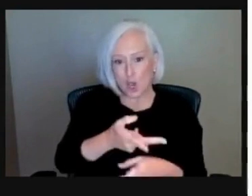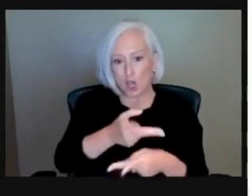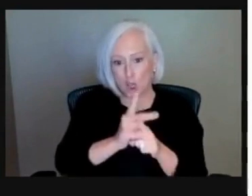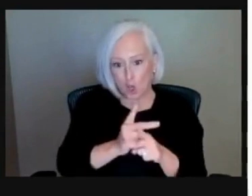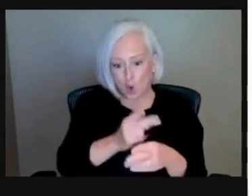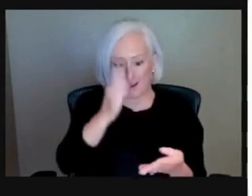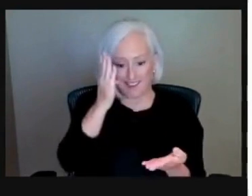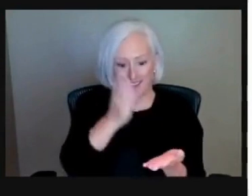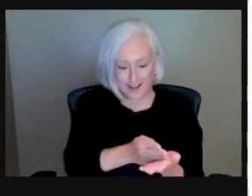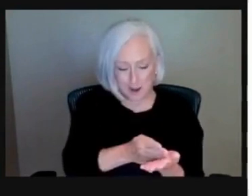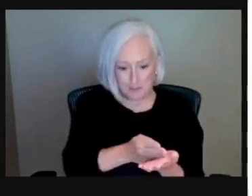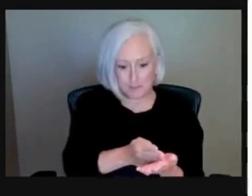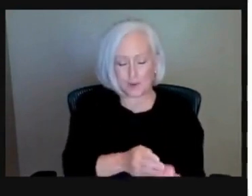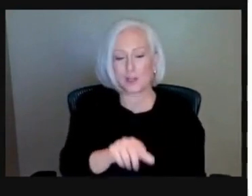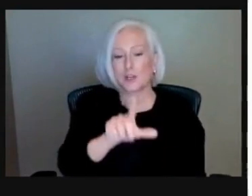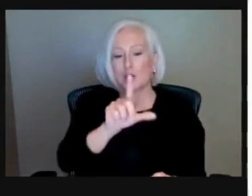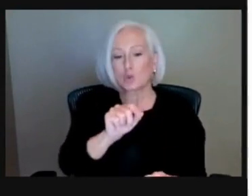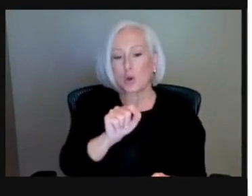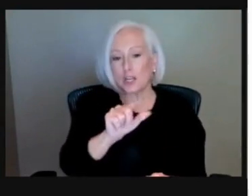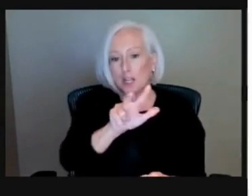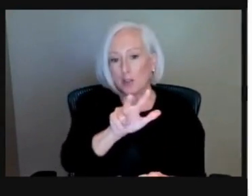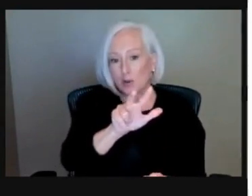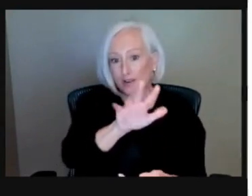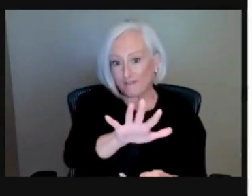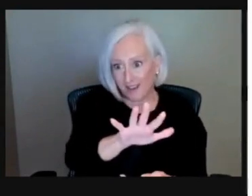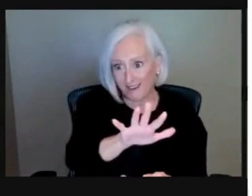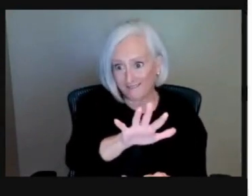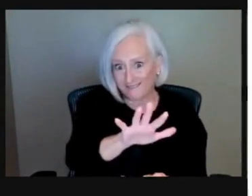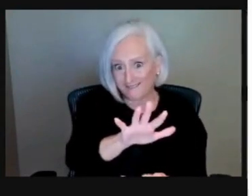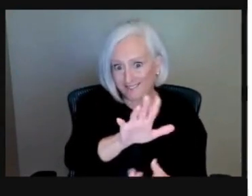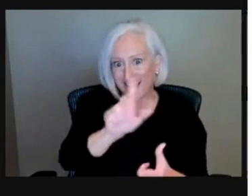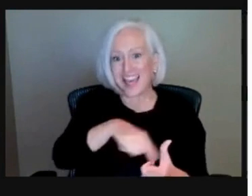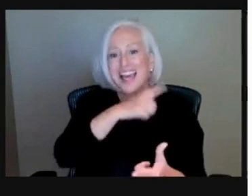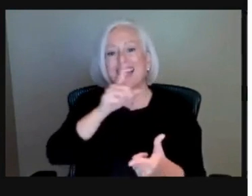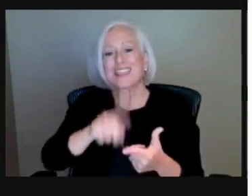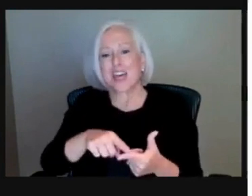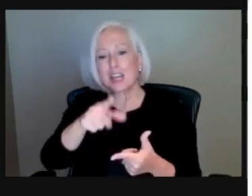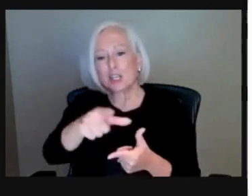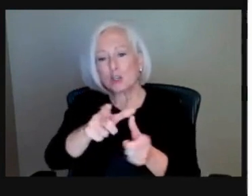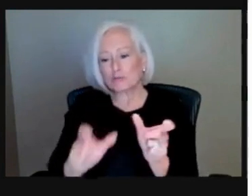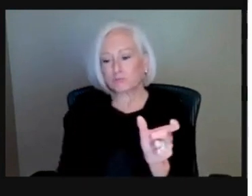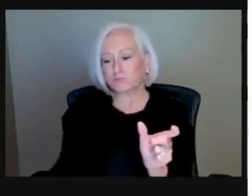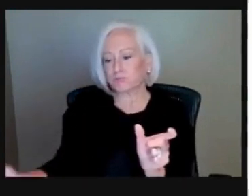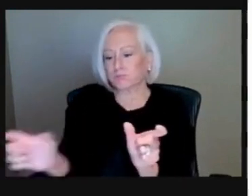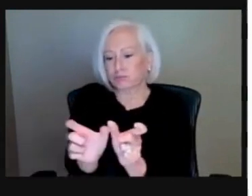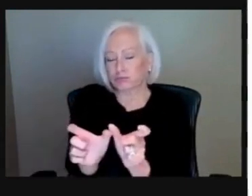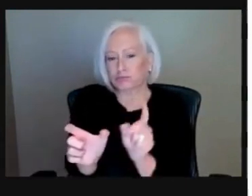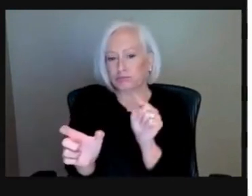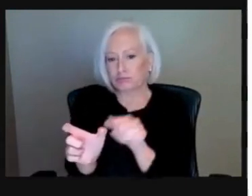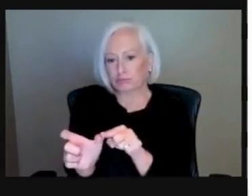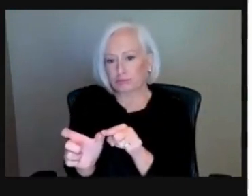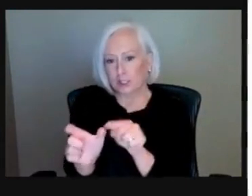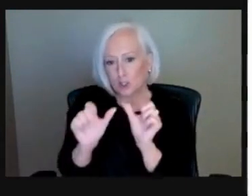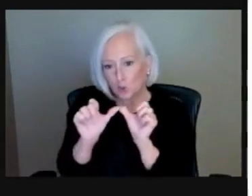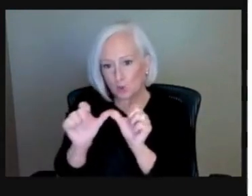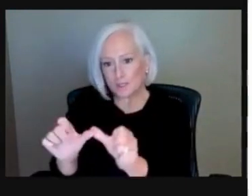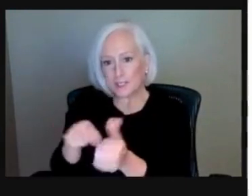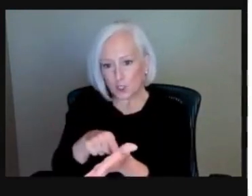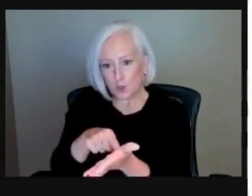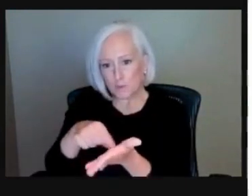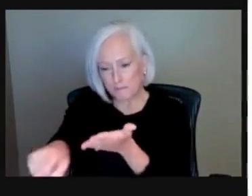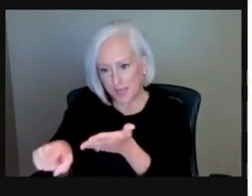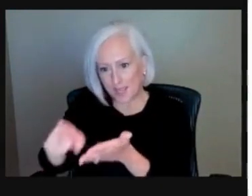that's when we're going to still have to pay that balloon payment is what it's called, or the deferral balance.